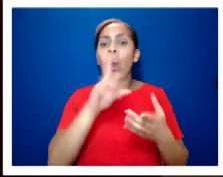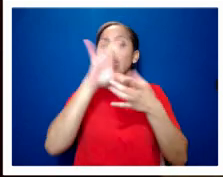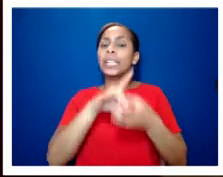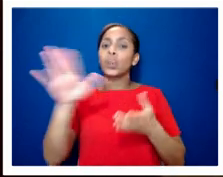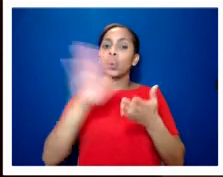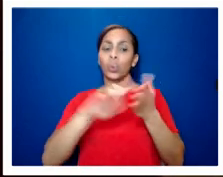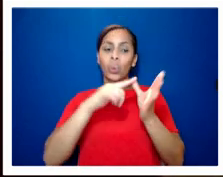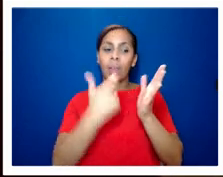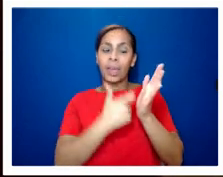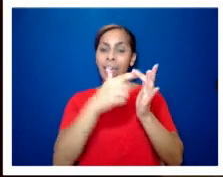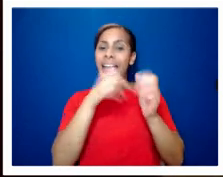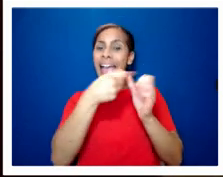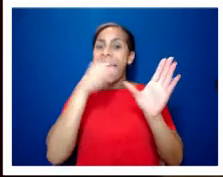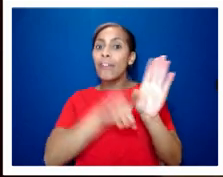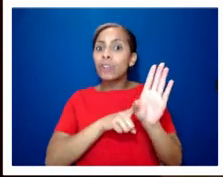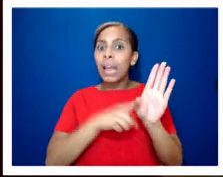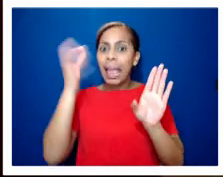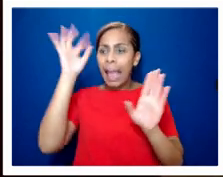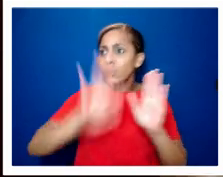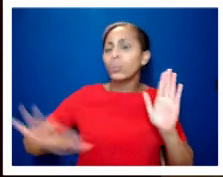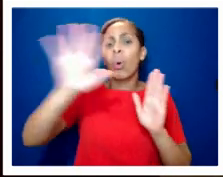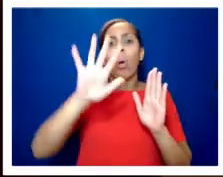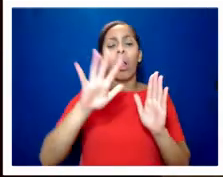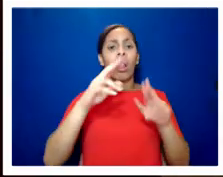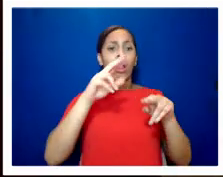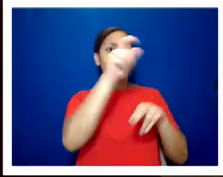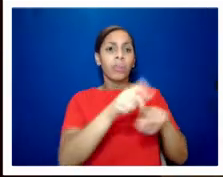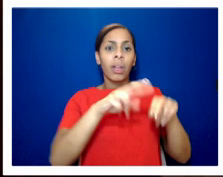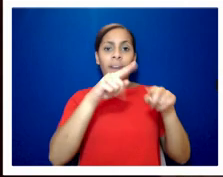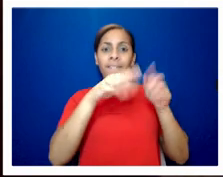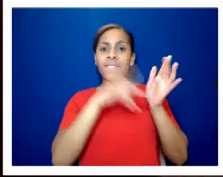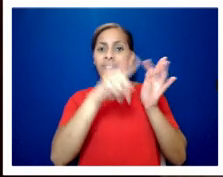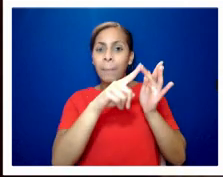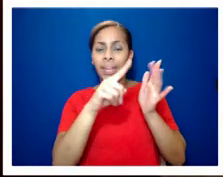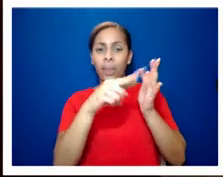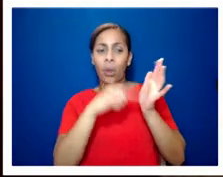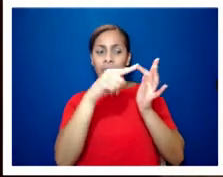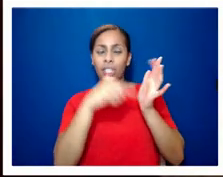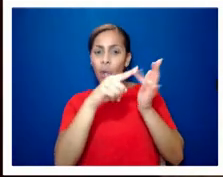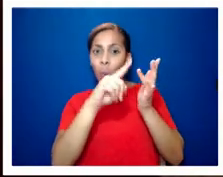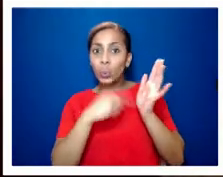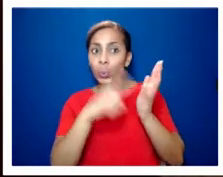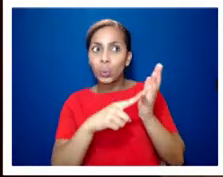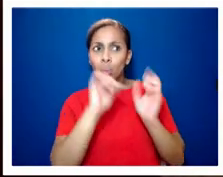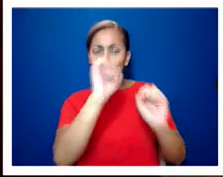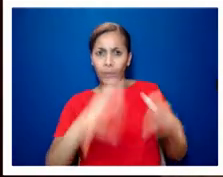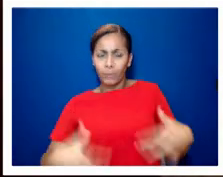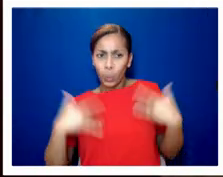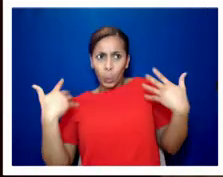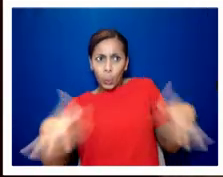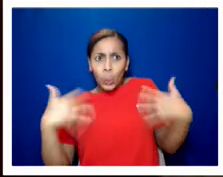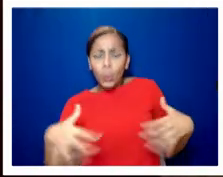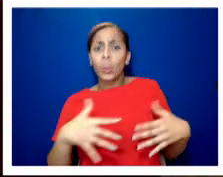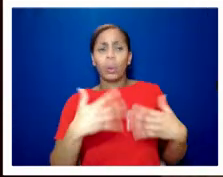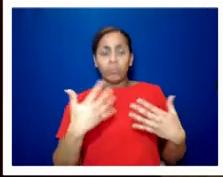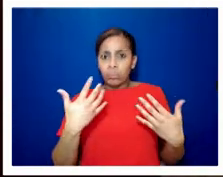and femi ototoji was interviewed on that show um with some amazing insights um and and also um a vicar called